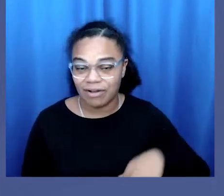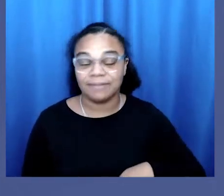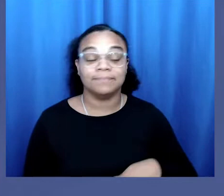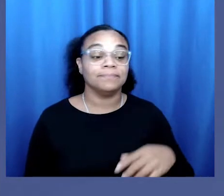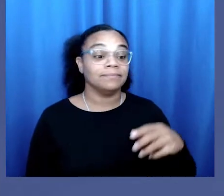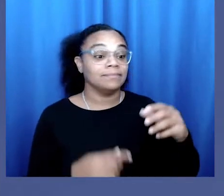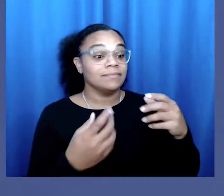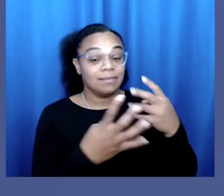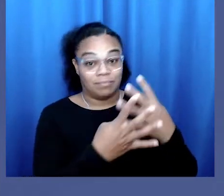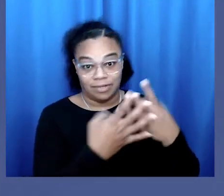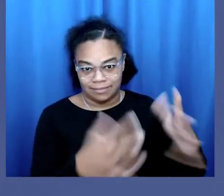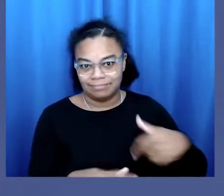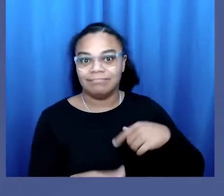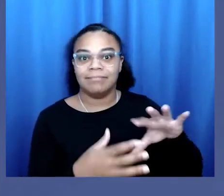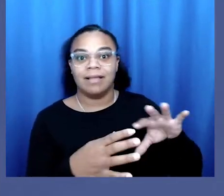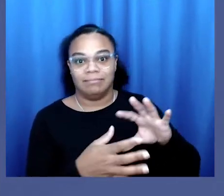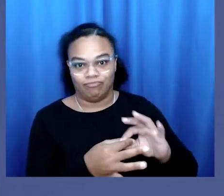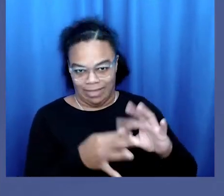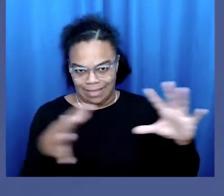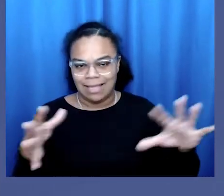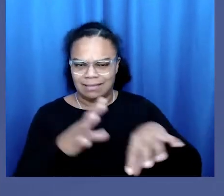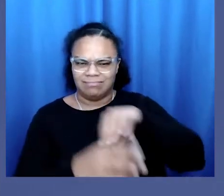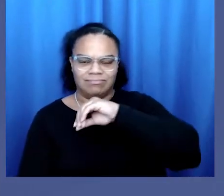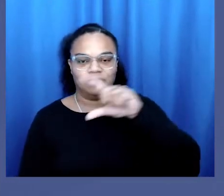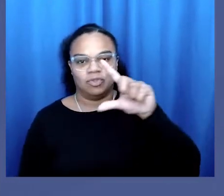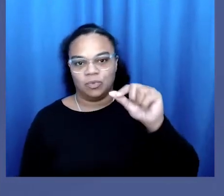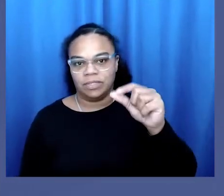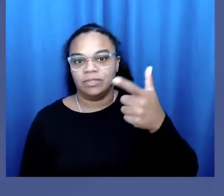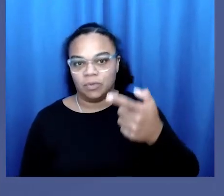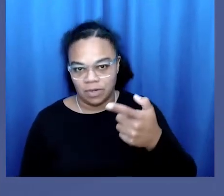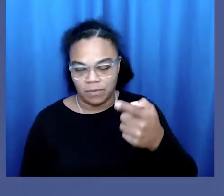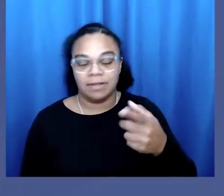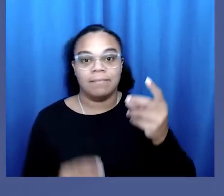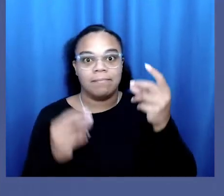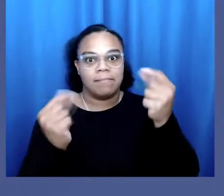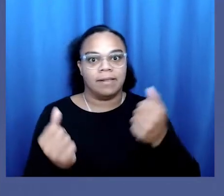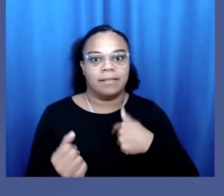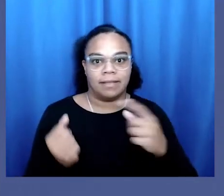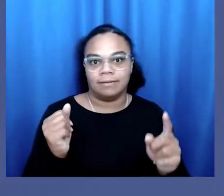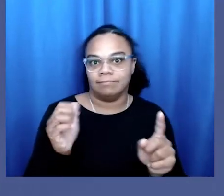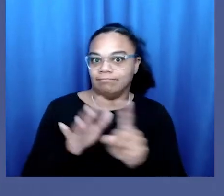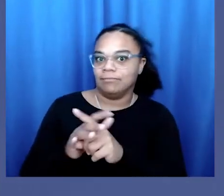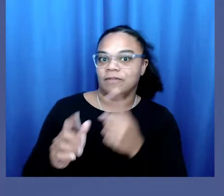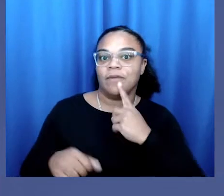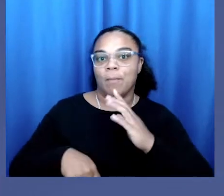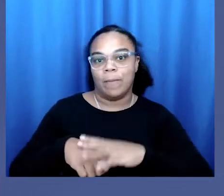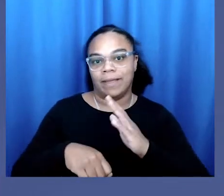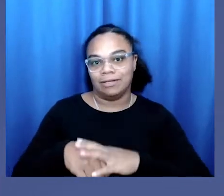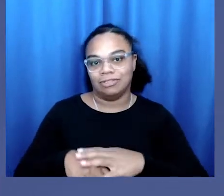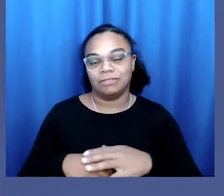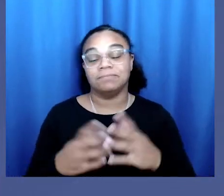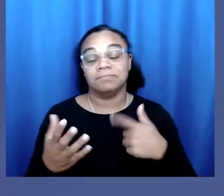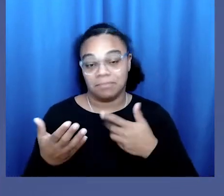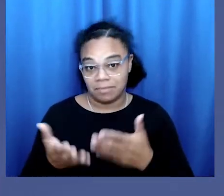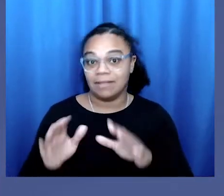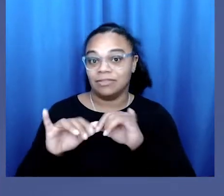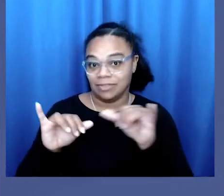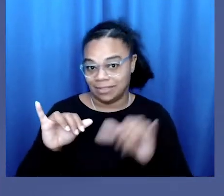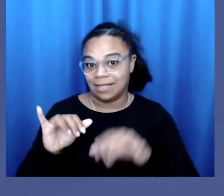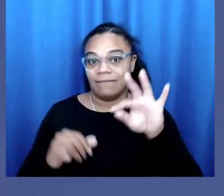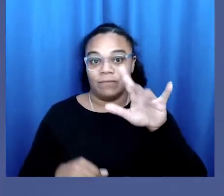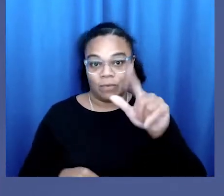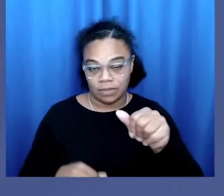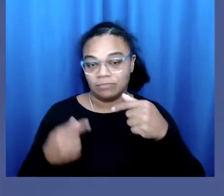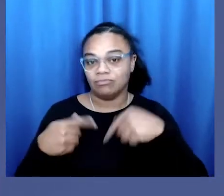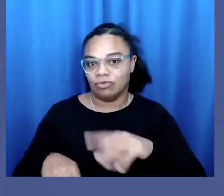I am released from prison in 2021. I immediately report to probation. I am allowed to